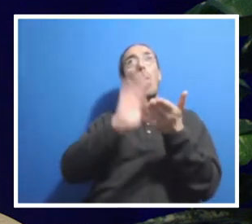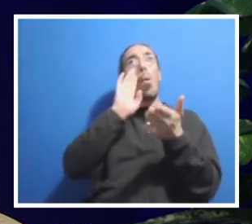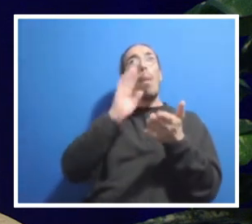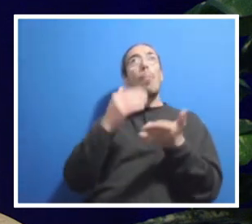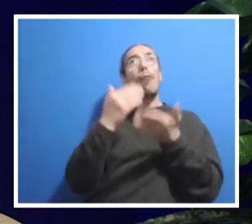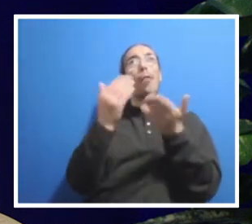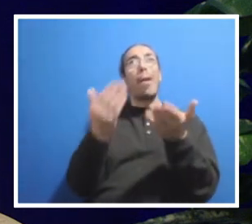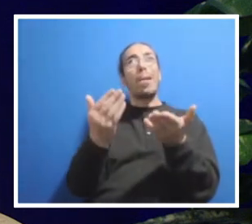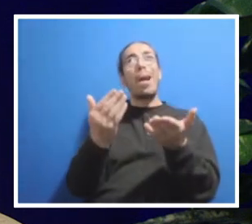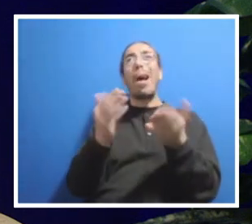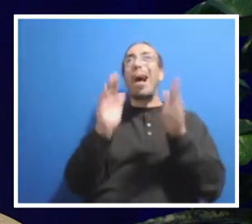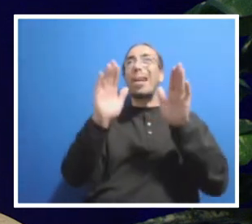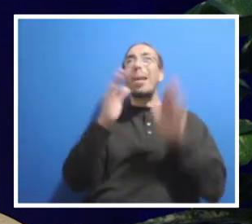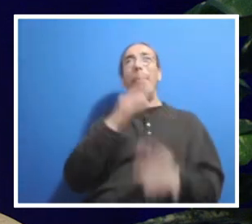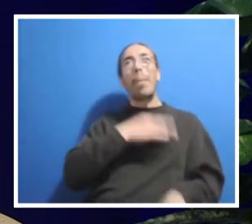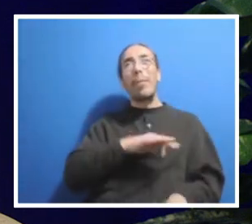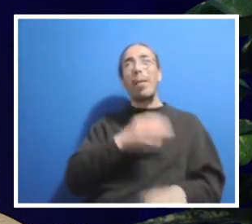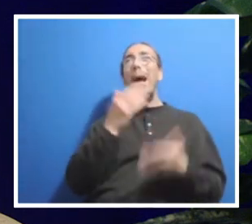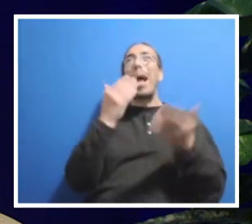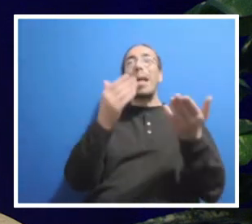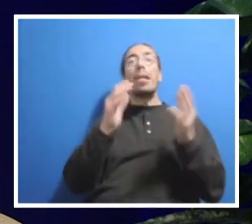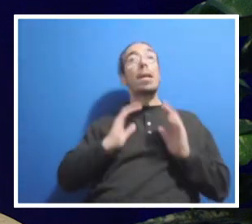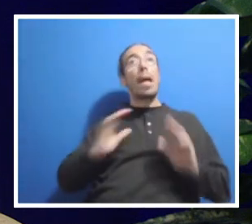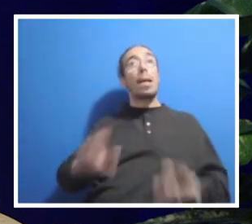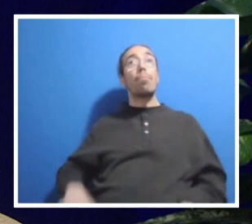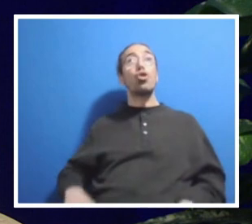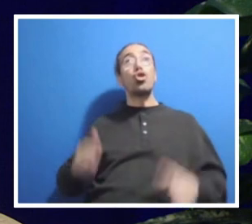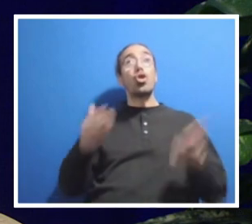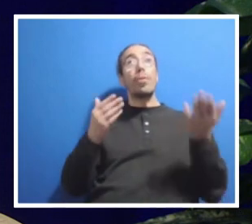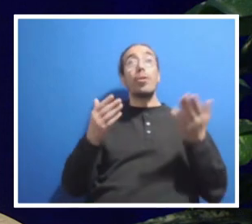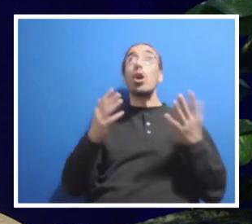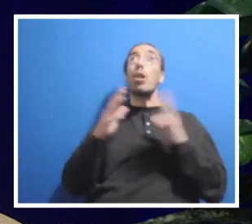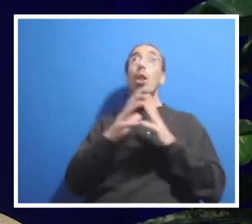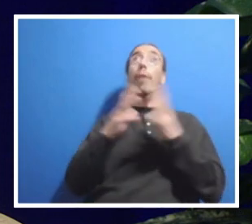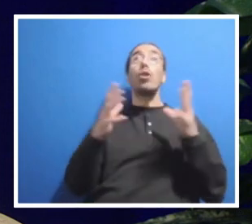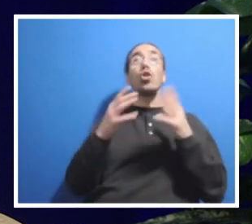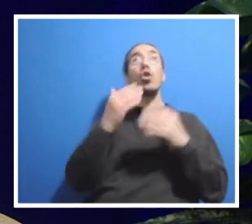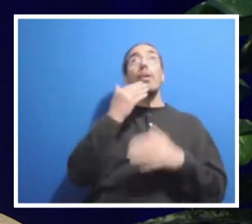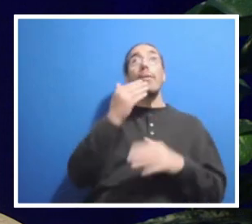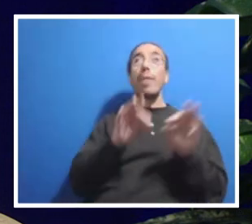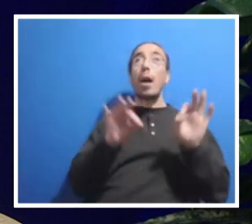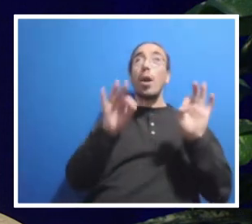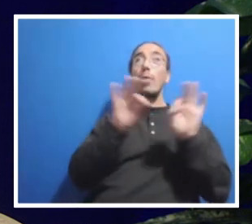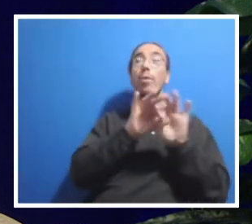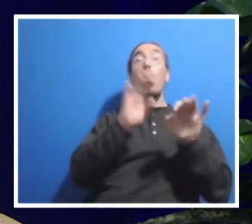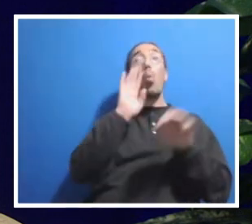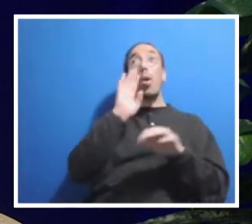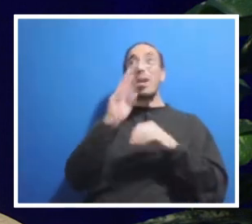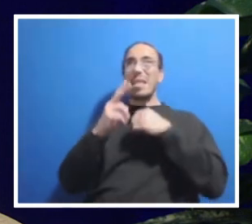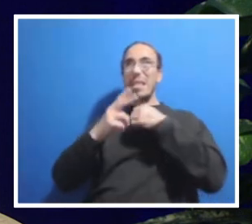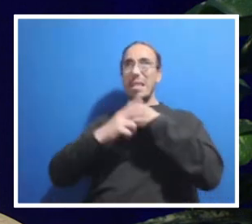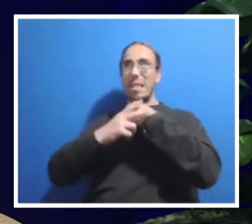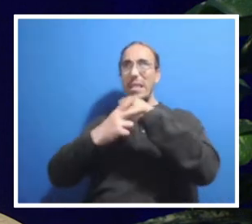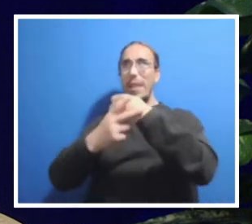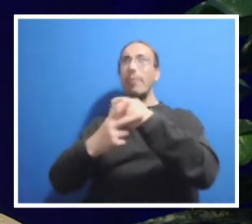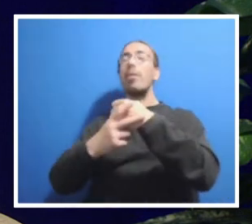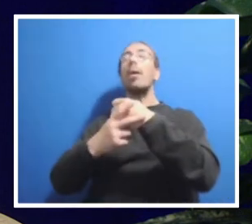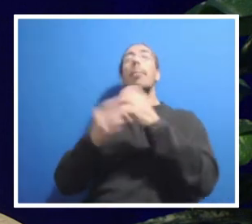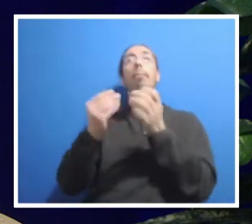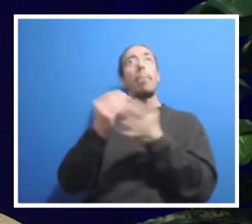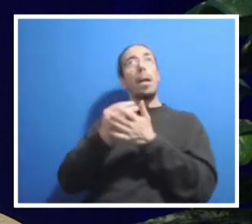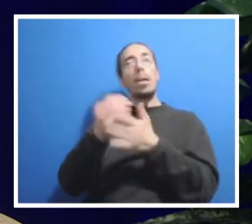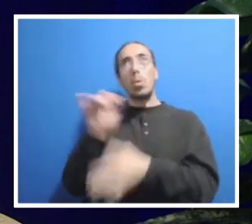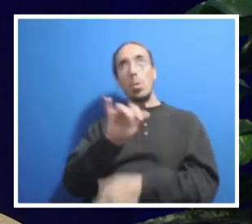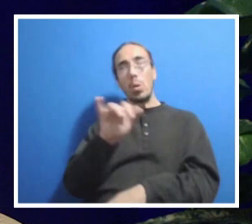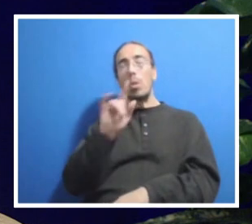benefits, excellent customer service, great value, we're also going to save money as well. So we're really, really